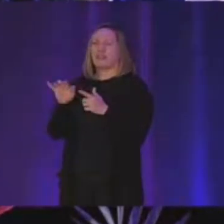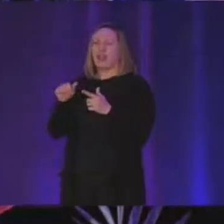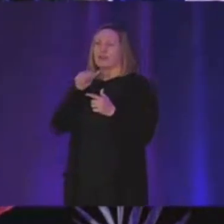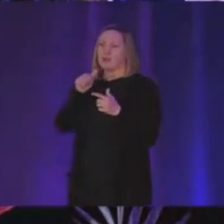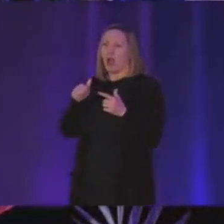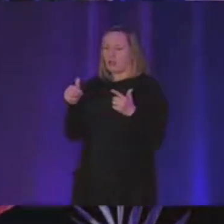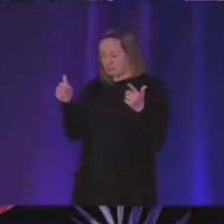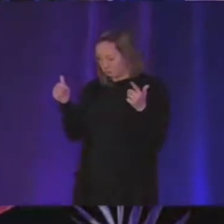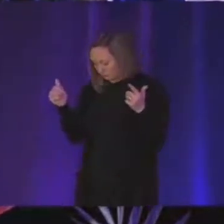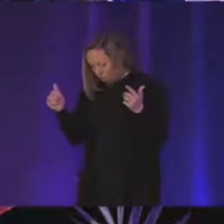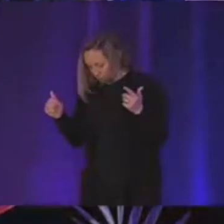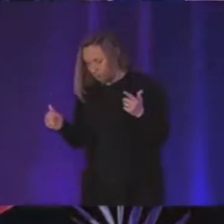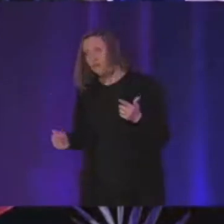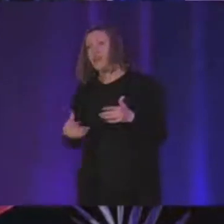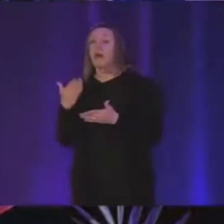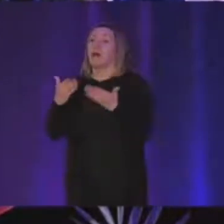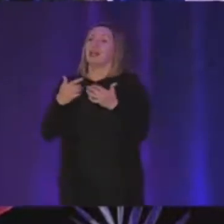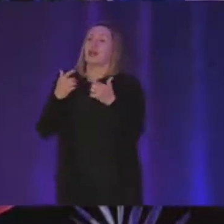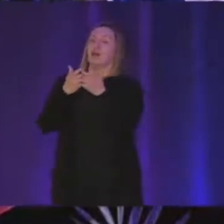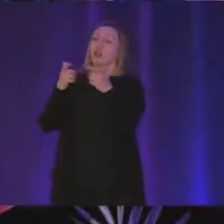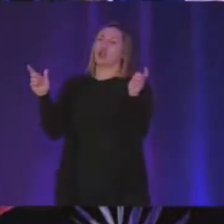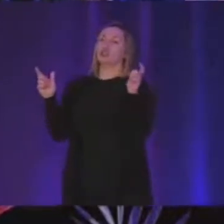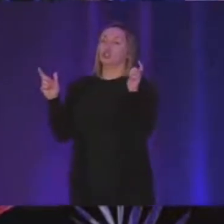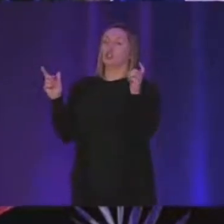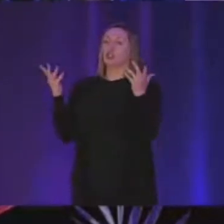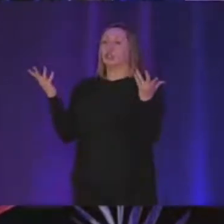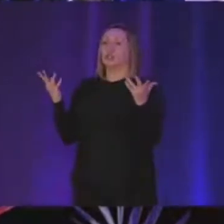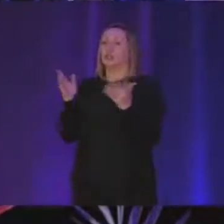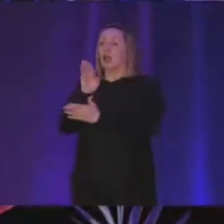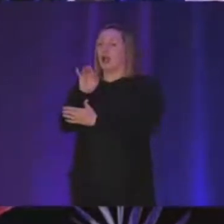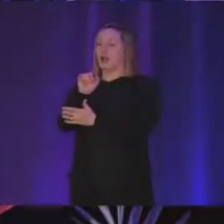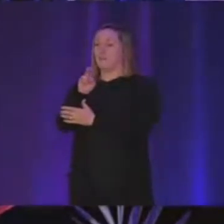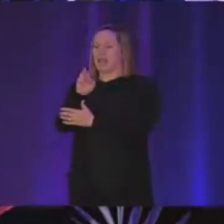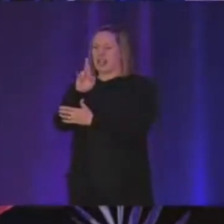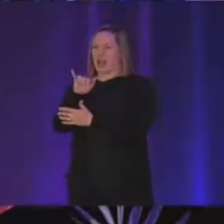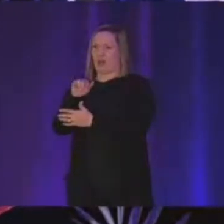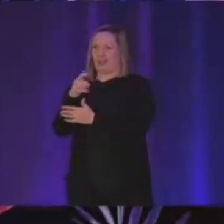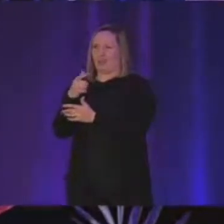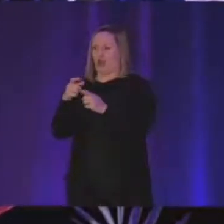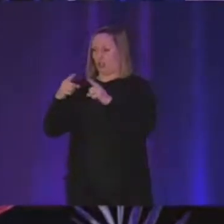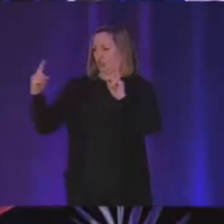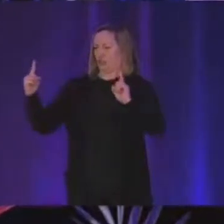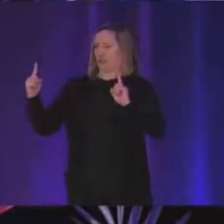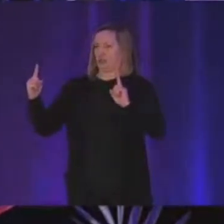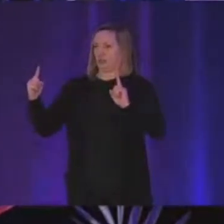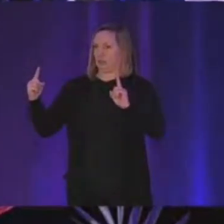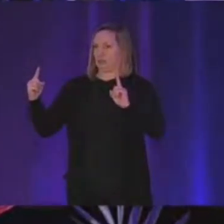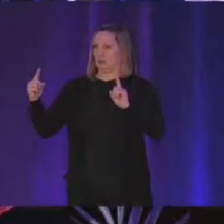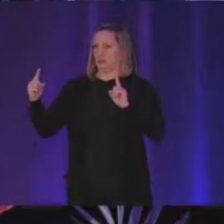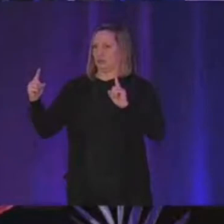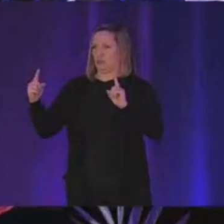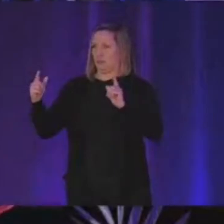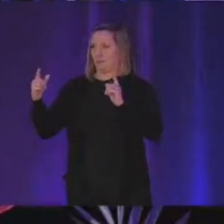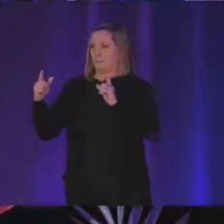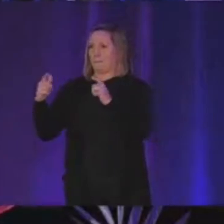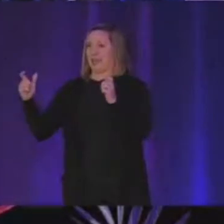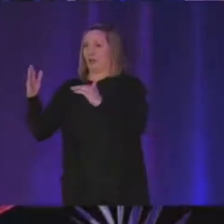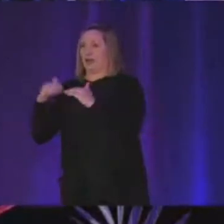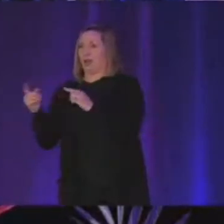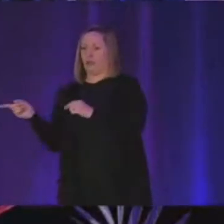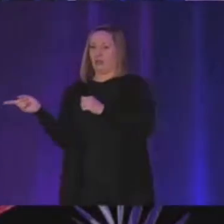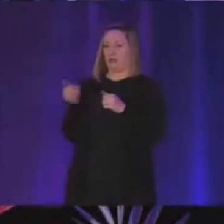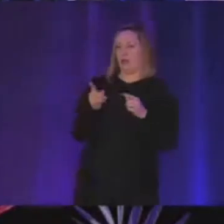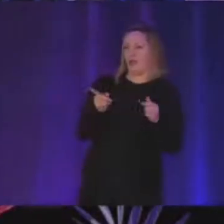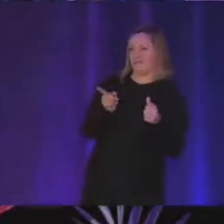likely to happen may have like a larger uh binary representation than uh what they had originally but if you sum